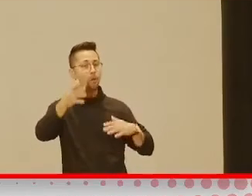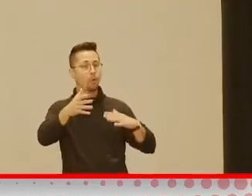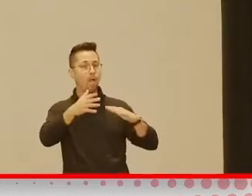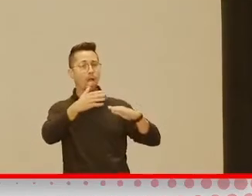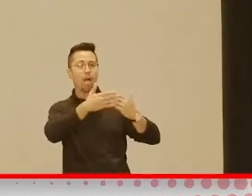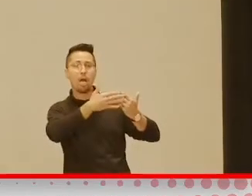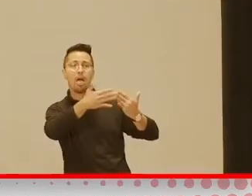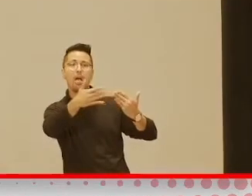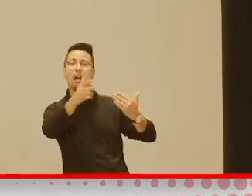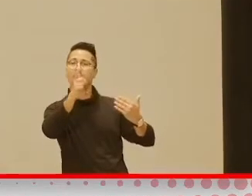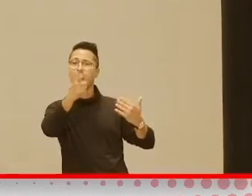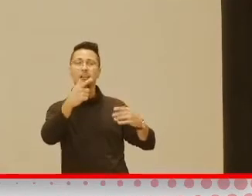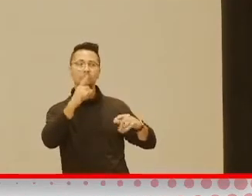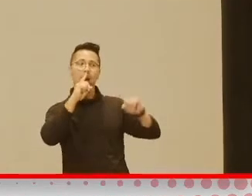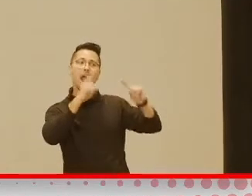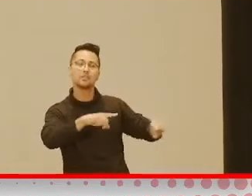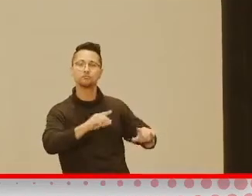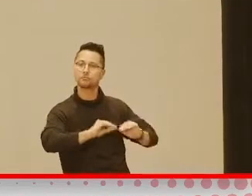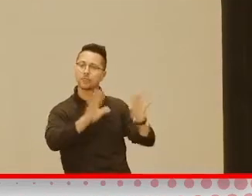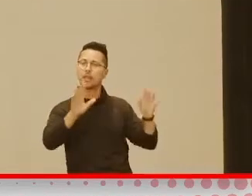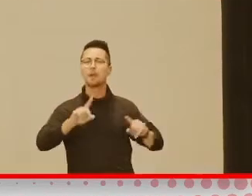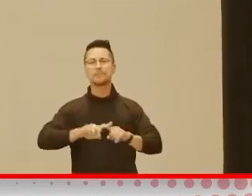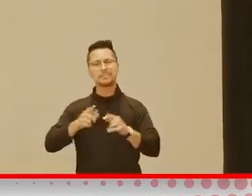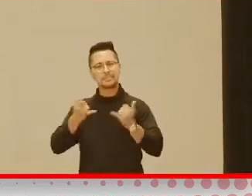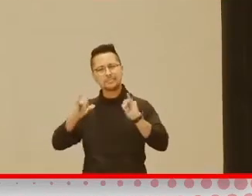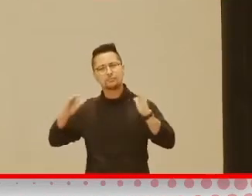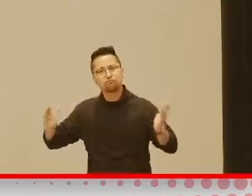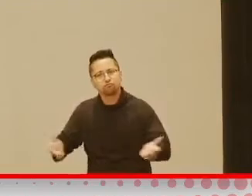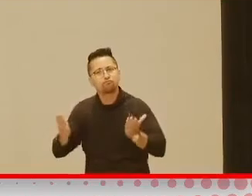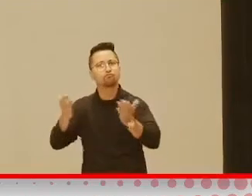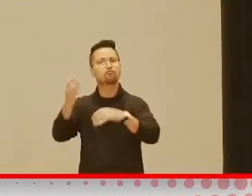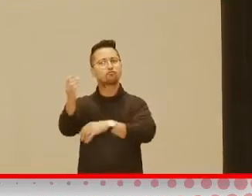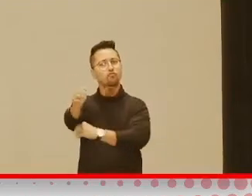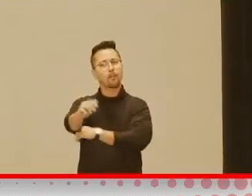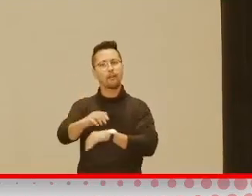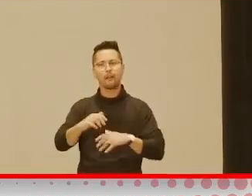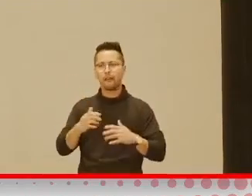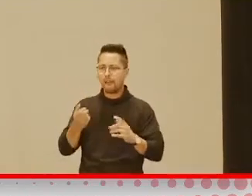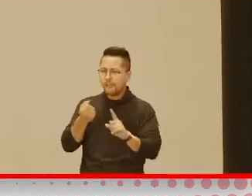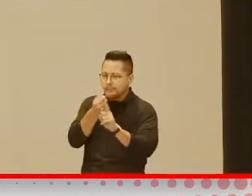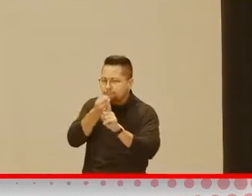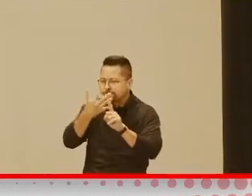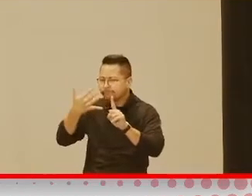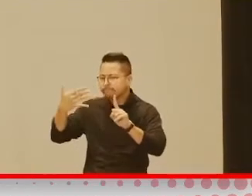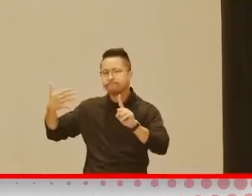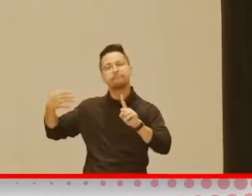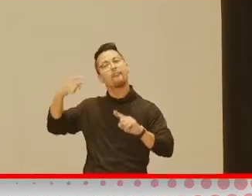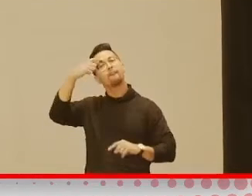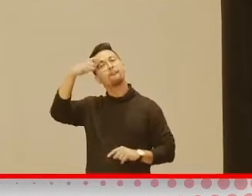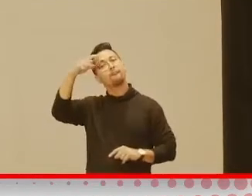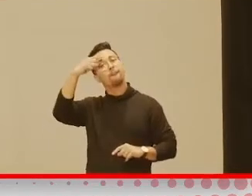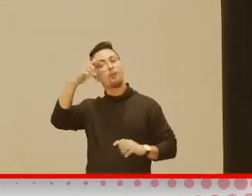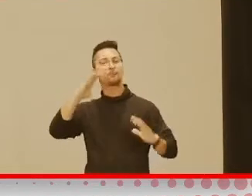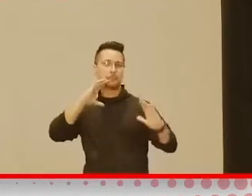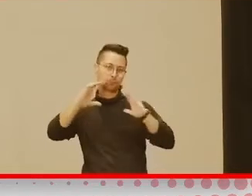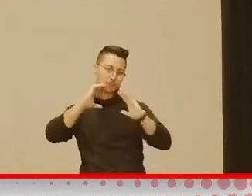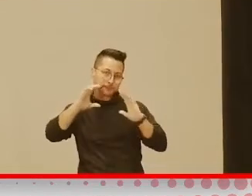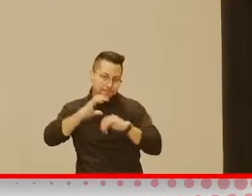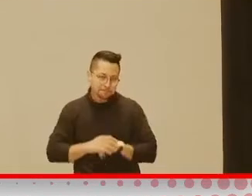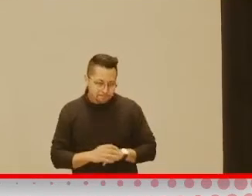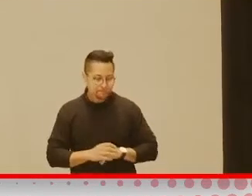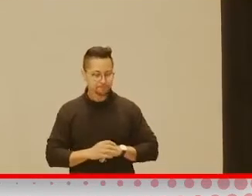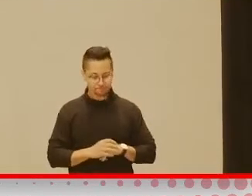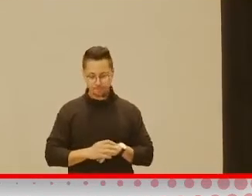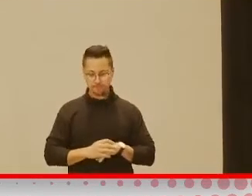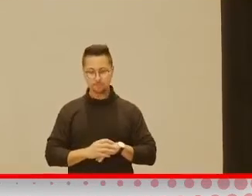or pointing, but try to always encourage everything that you do with that communication, with that language. And